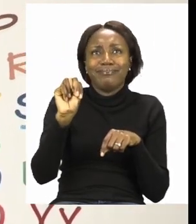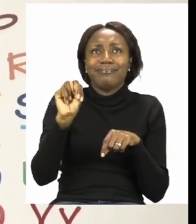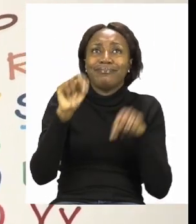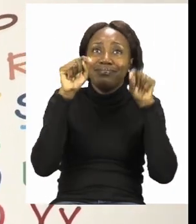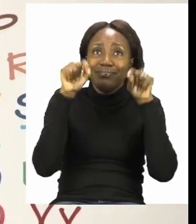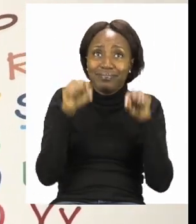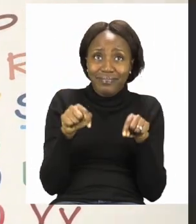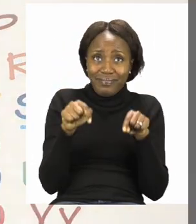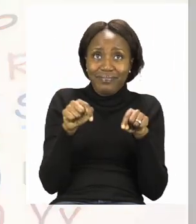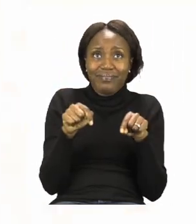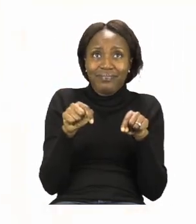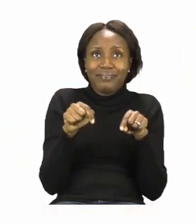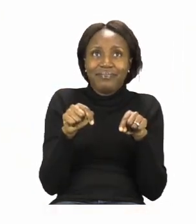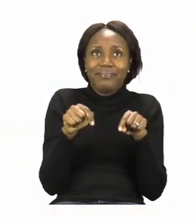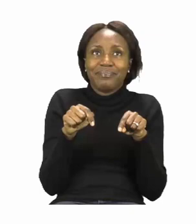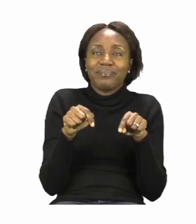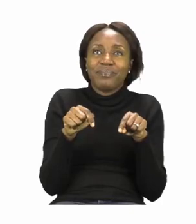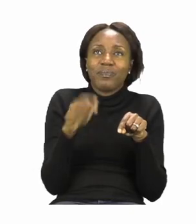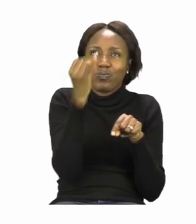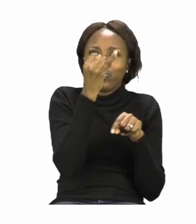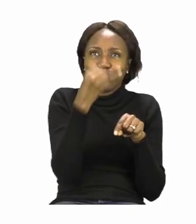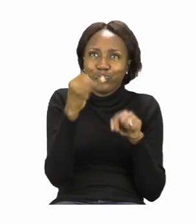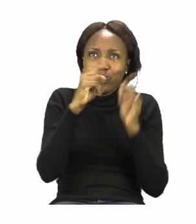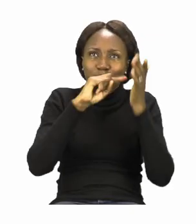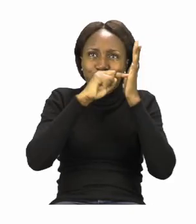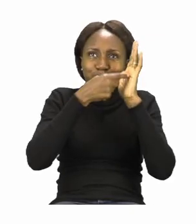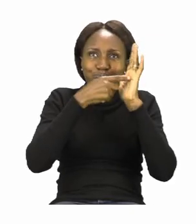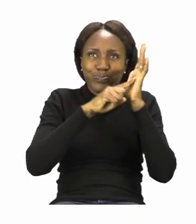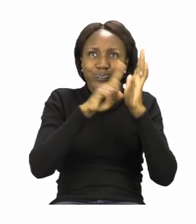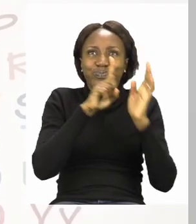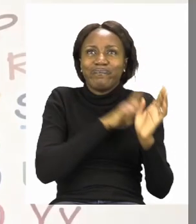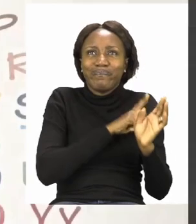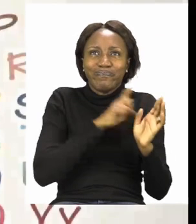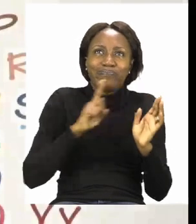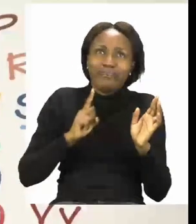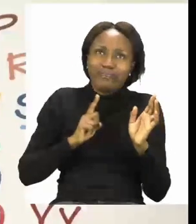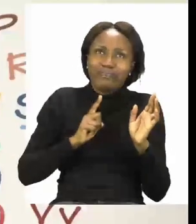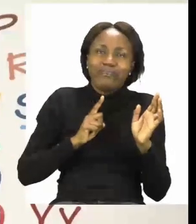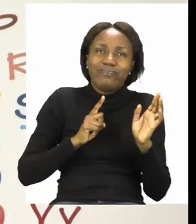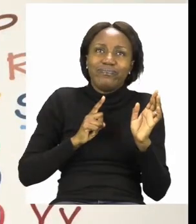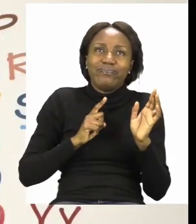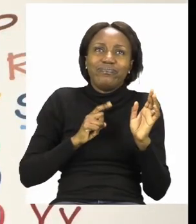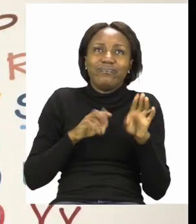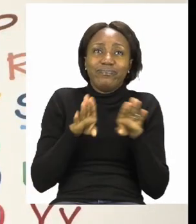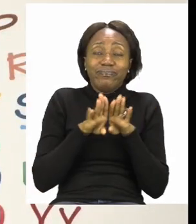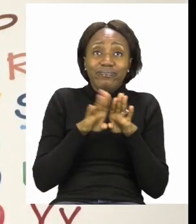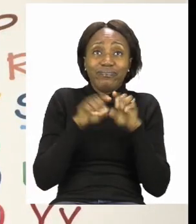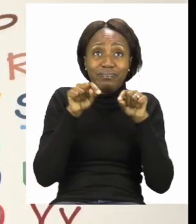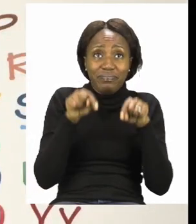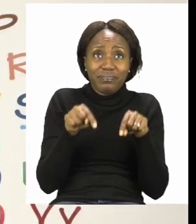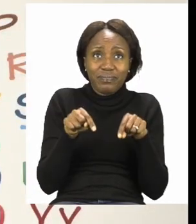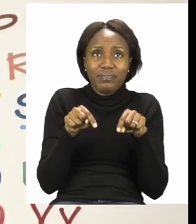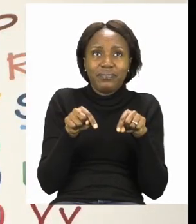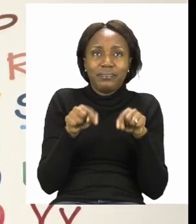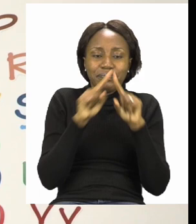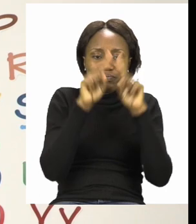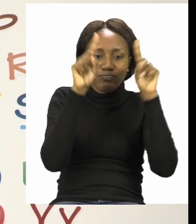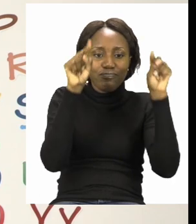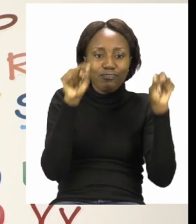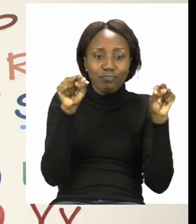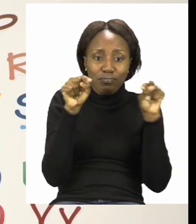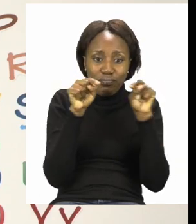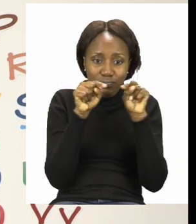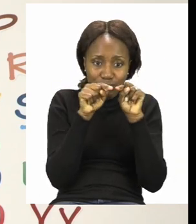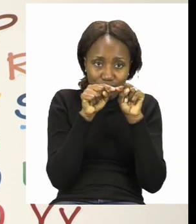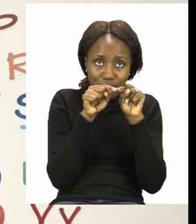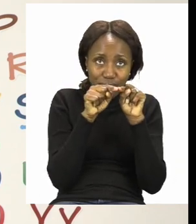to draw 11 dots. So, that is what we're going to do. In our die, we're going to do